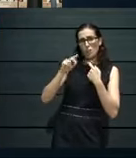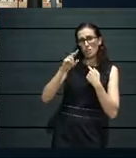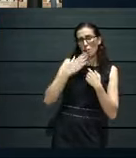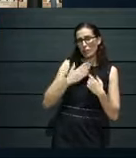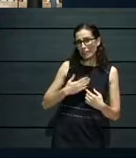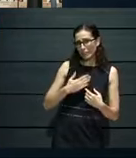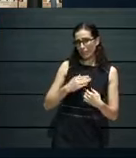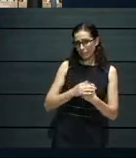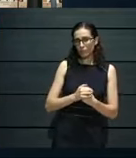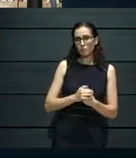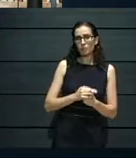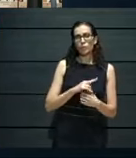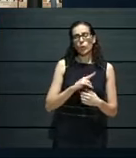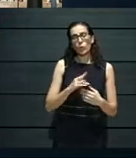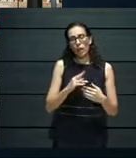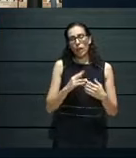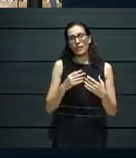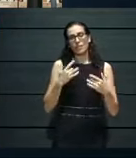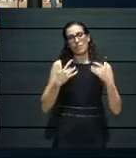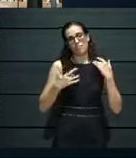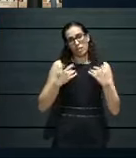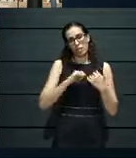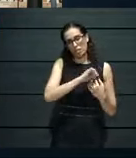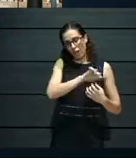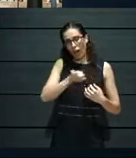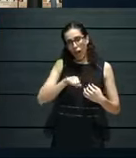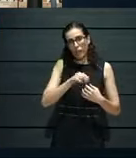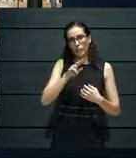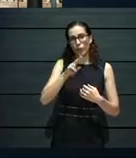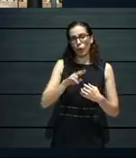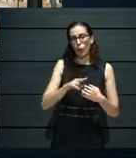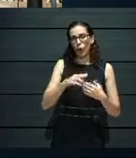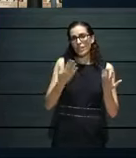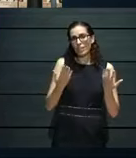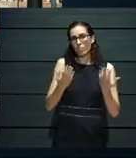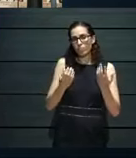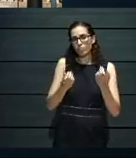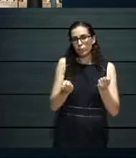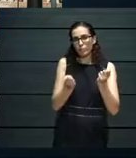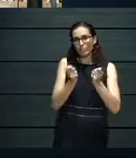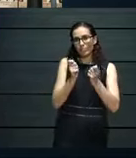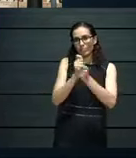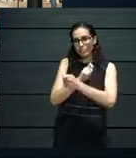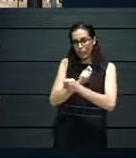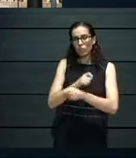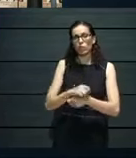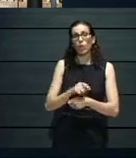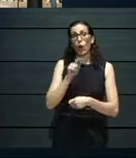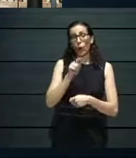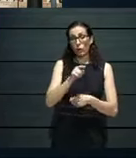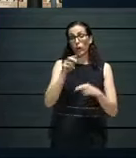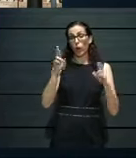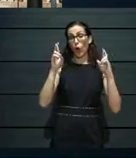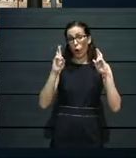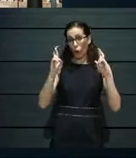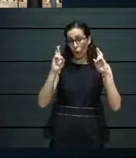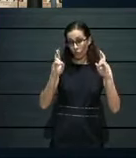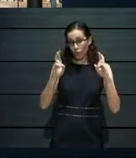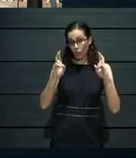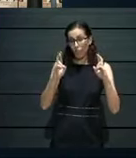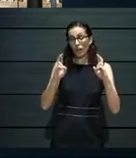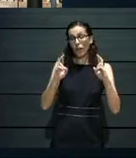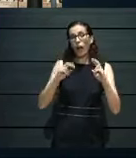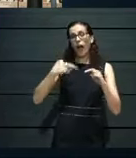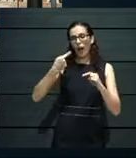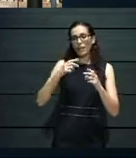So it was very interesting to see how that developed. And in fact, the hybrid festival has a second phase, hopefully not with the bus, but